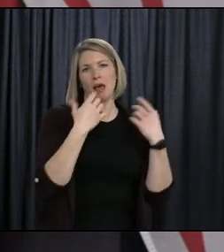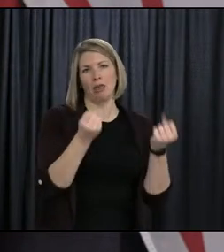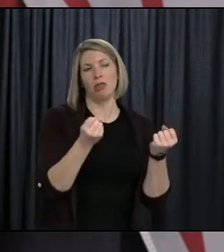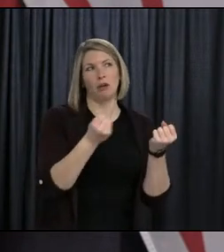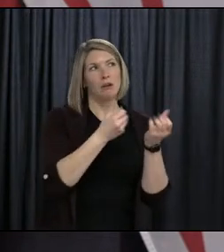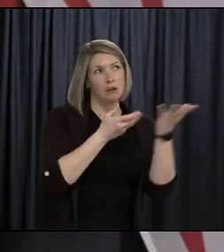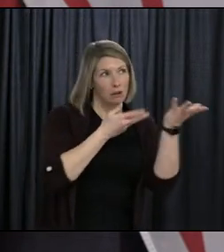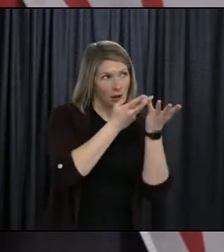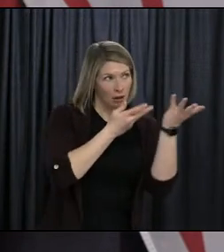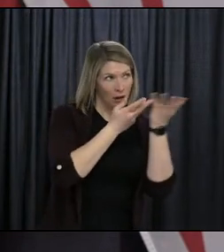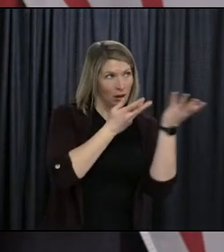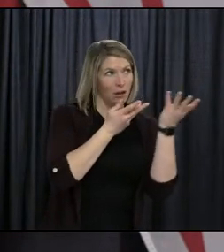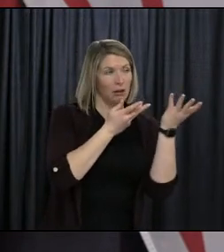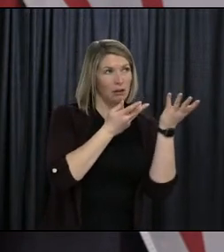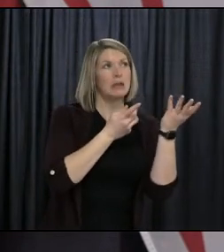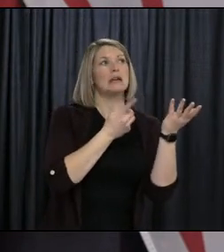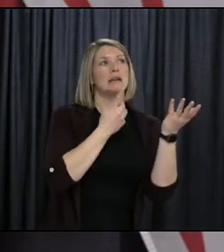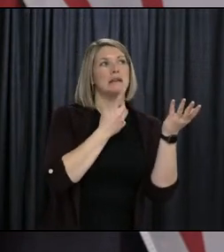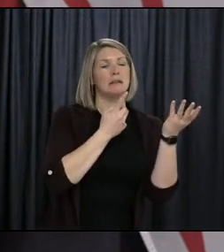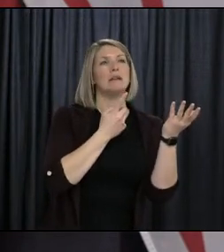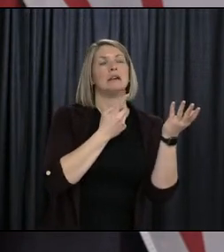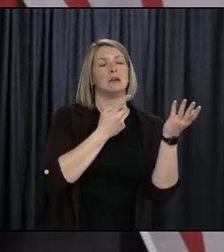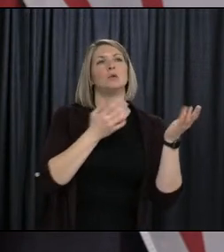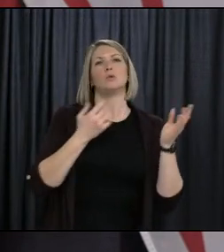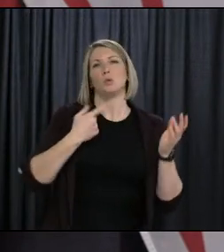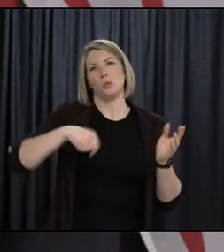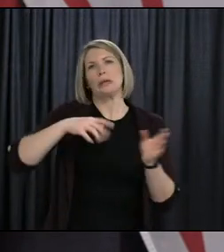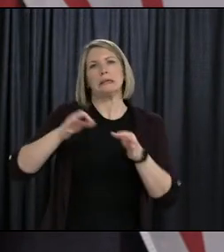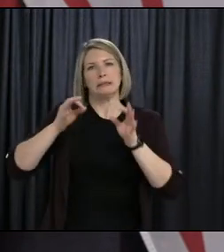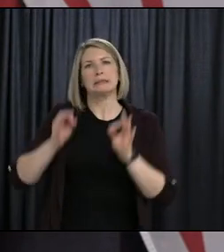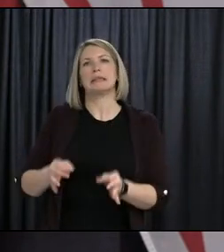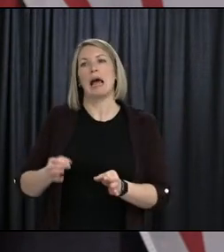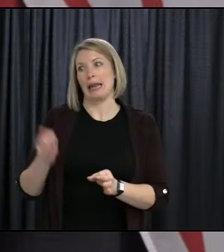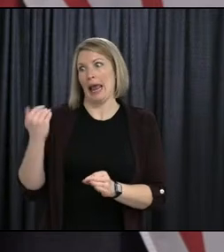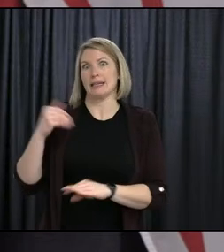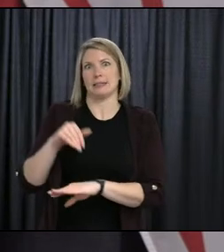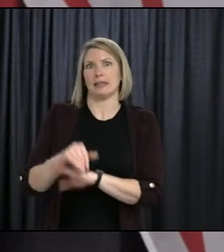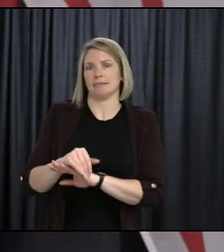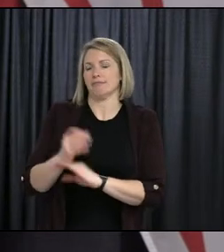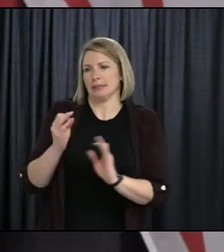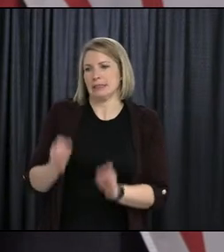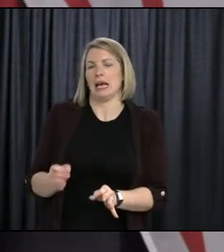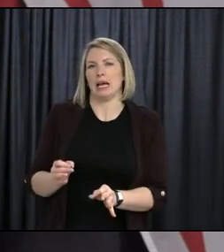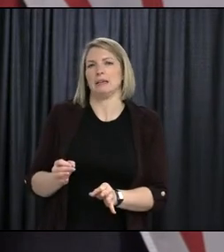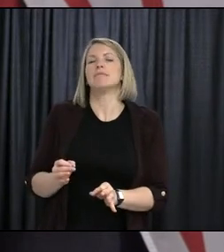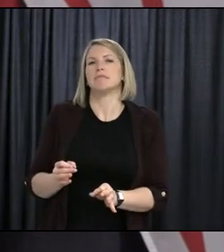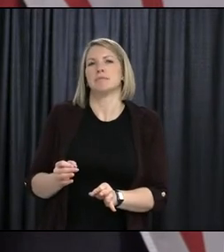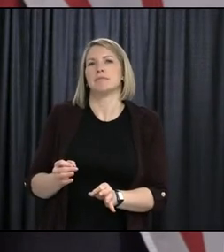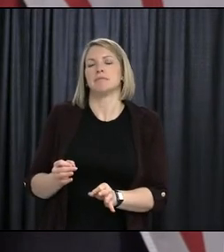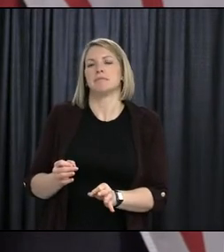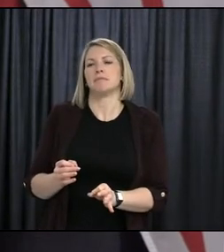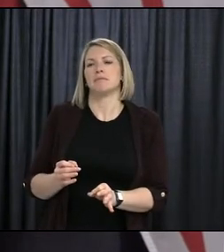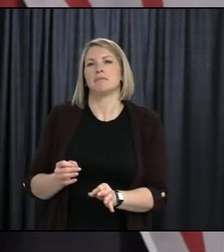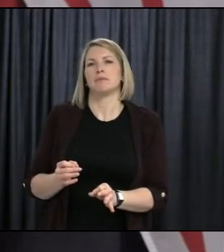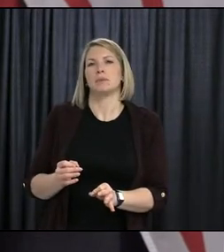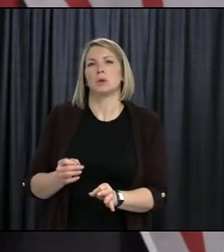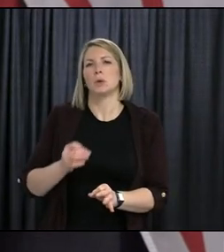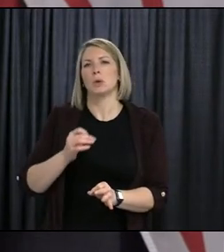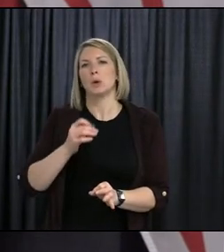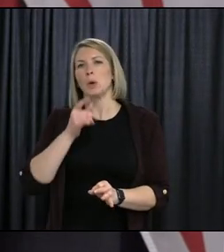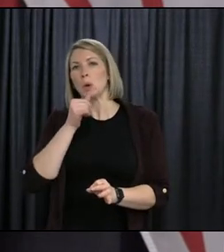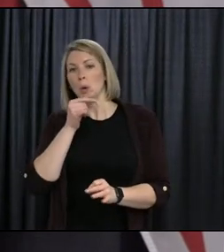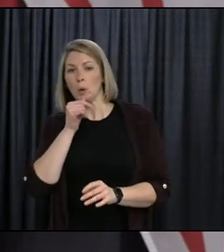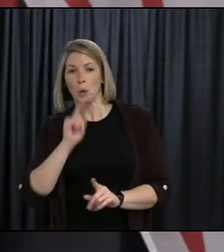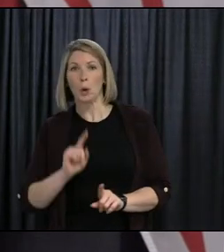regarding early childhood education, where we see that the number of attendants